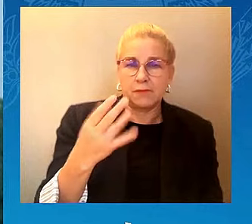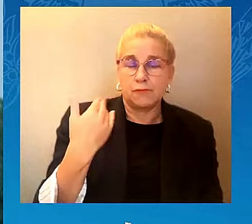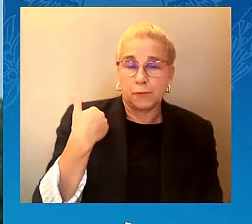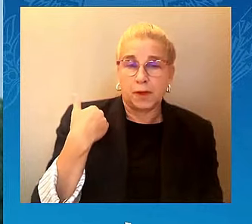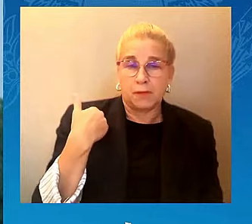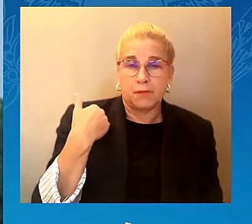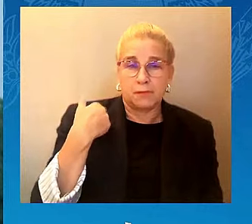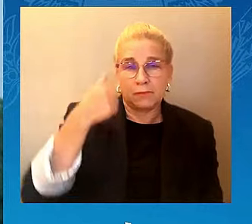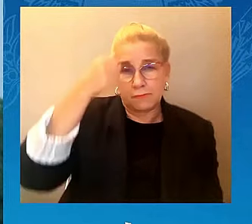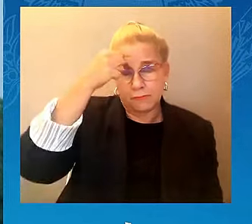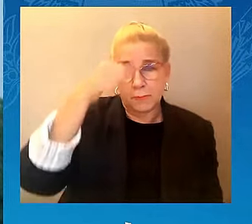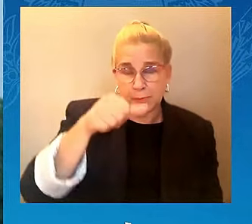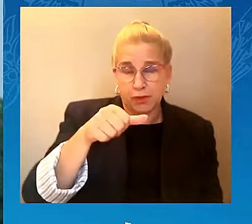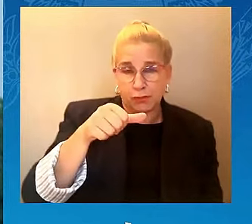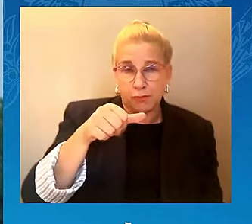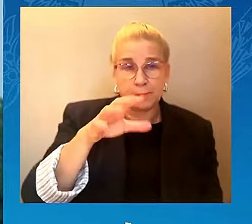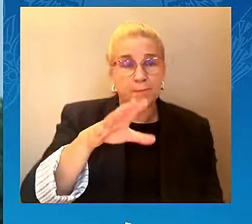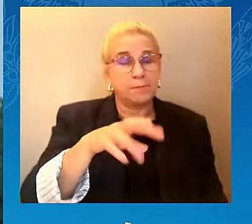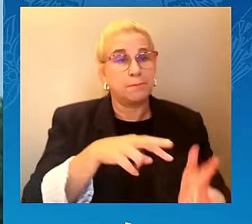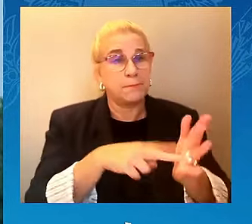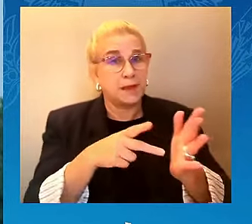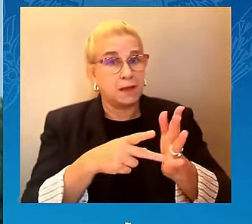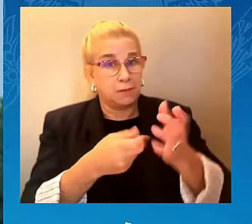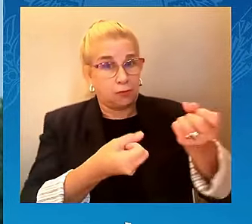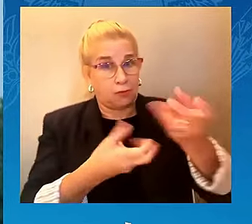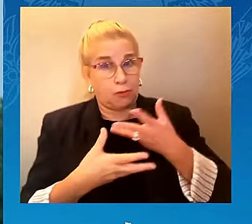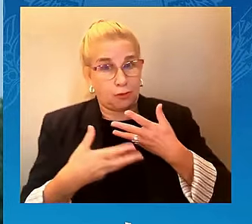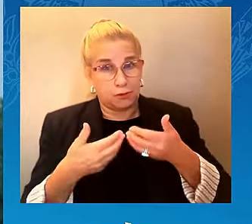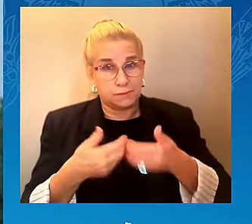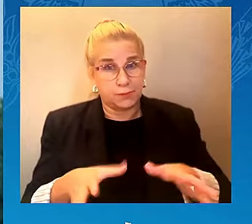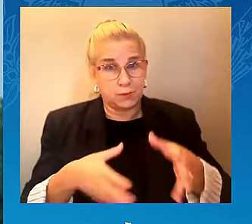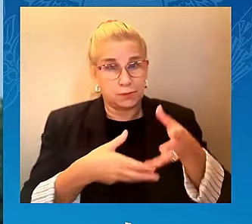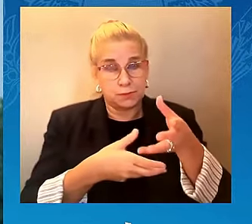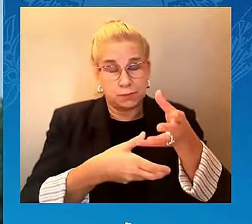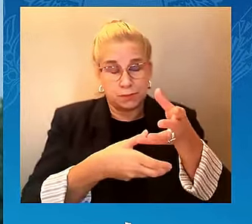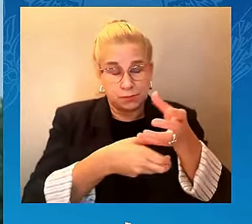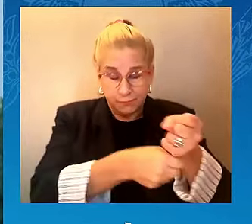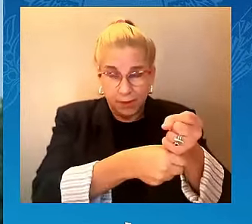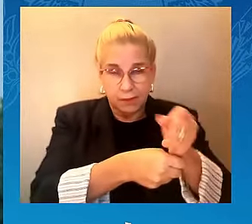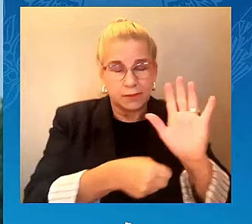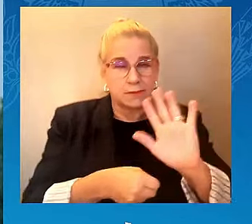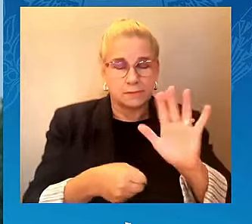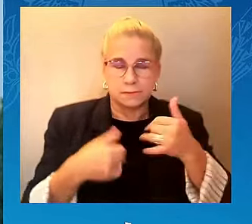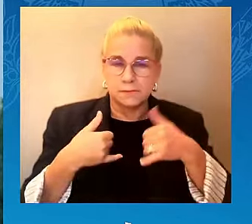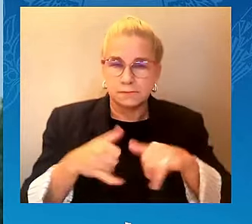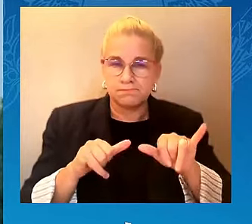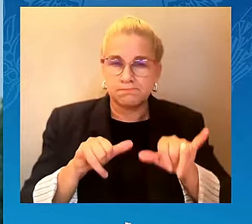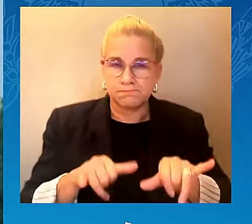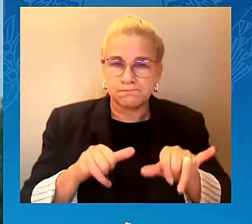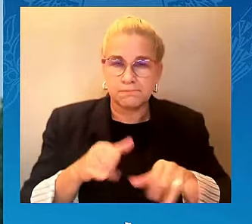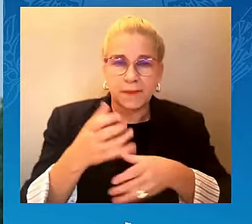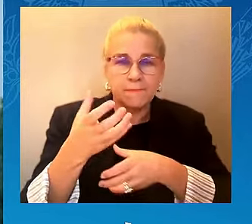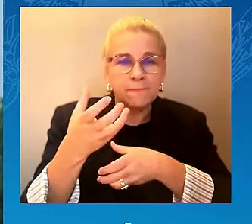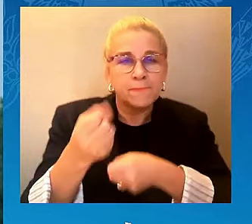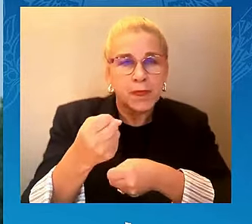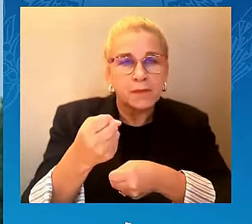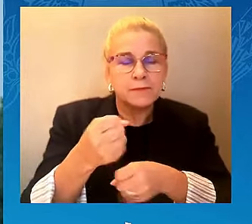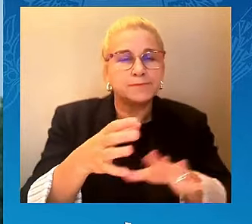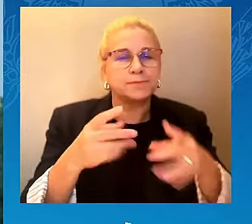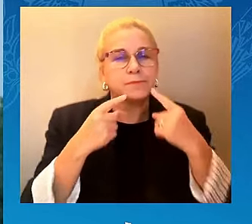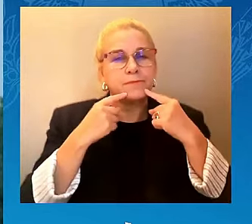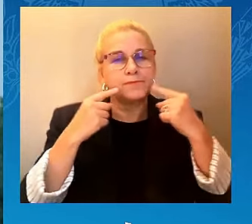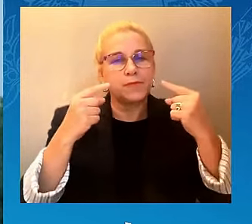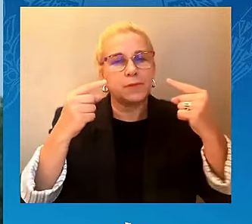The Jewish philosopher Rabbi Abraham Joshua Heschel wrote, and I quote, religion